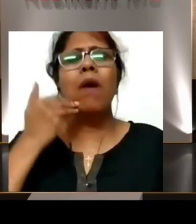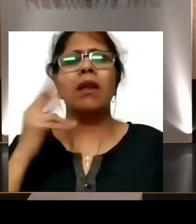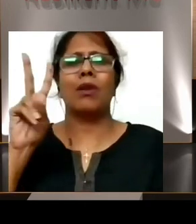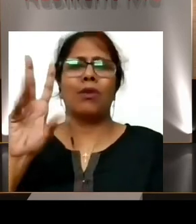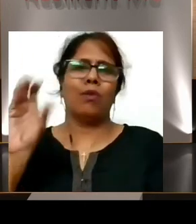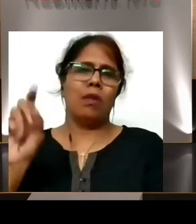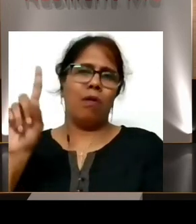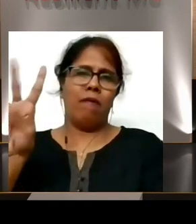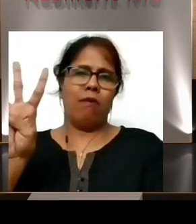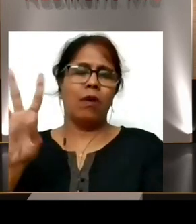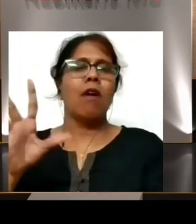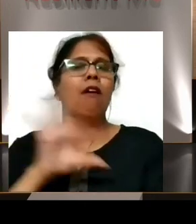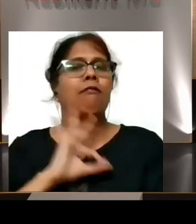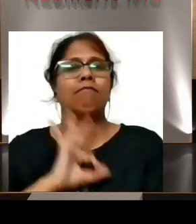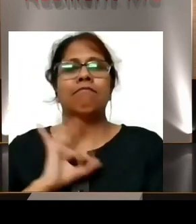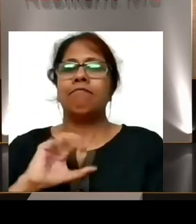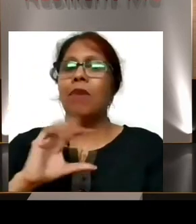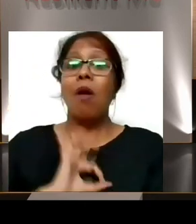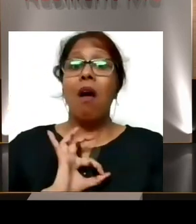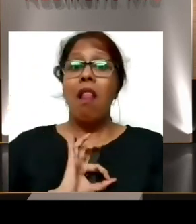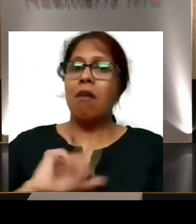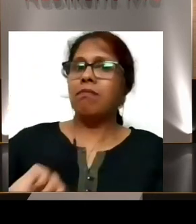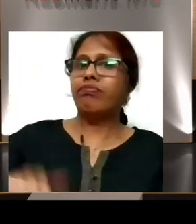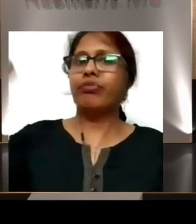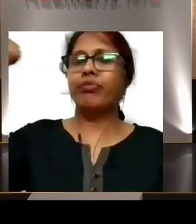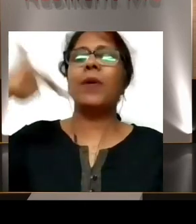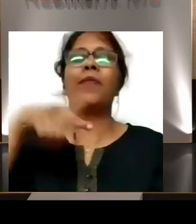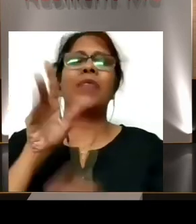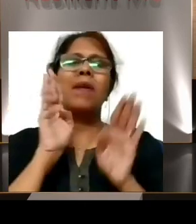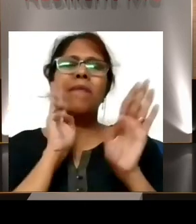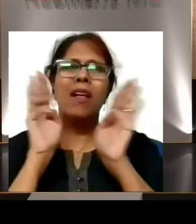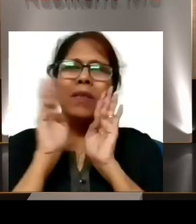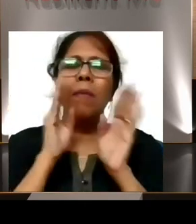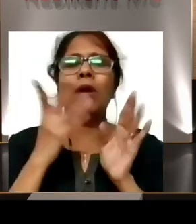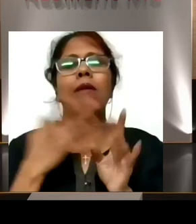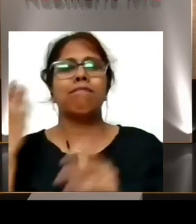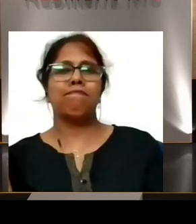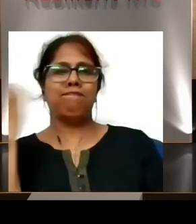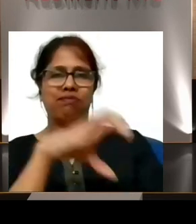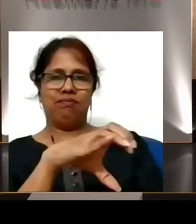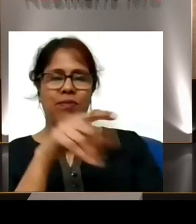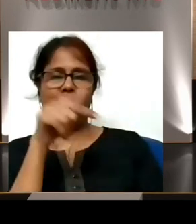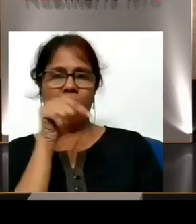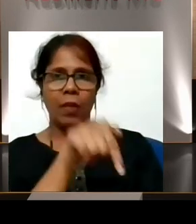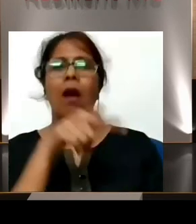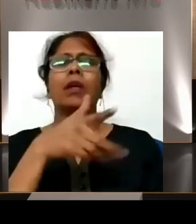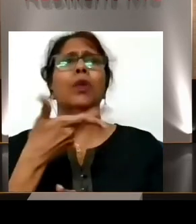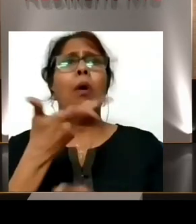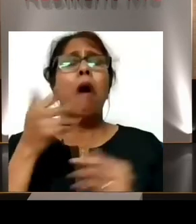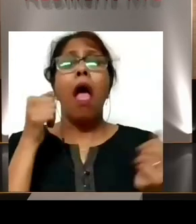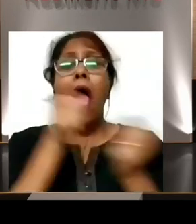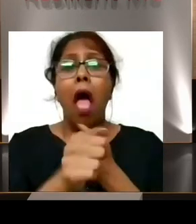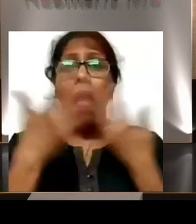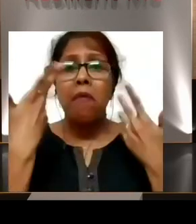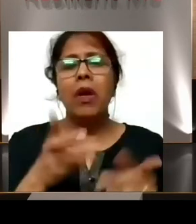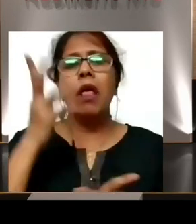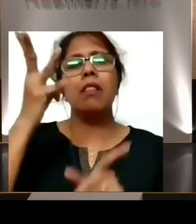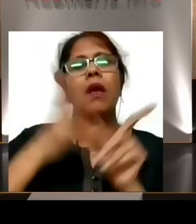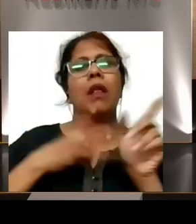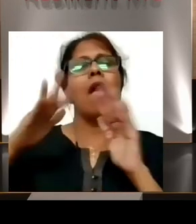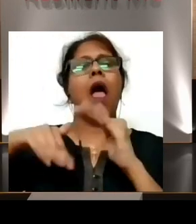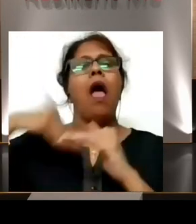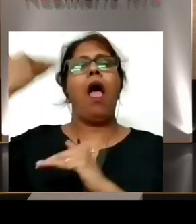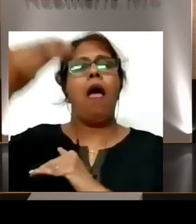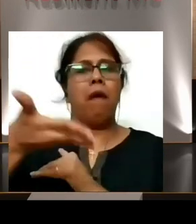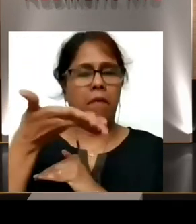again, posted pictures on my social media. So this is what, three years after my injury. And I had made a lot of friends on Facebook. Uh,